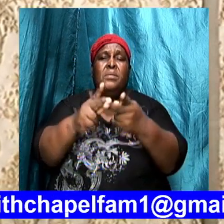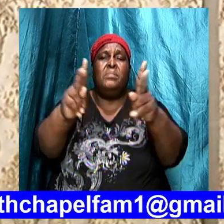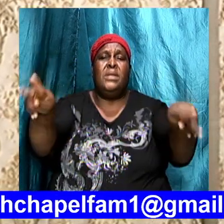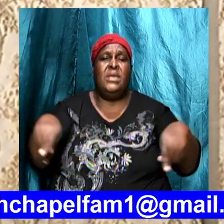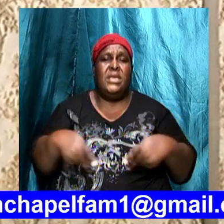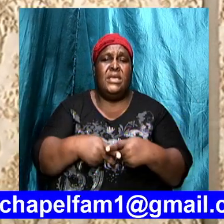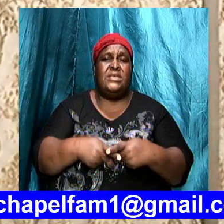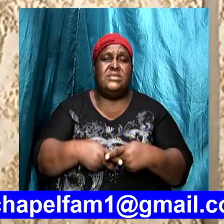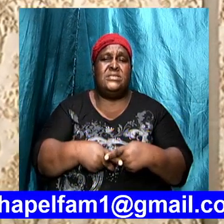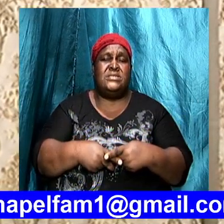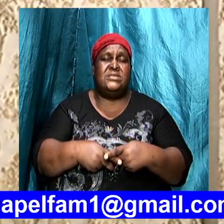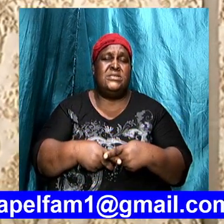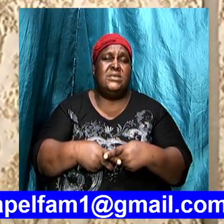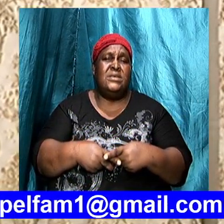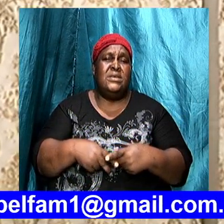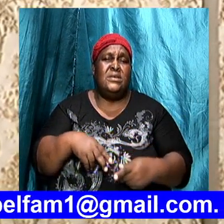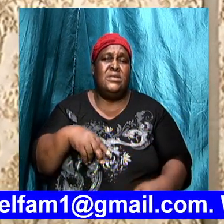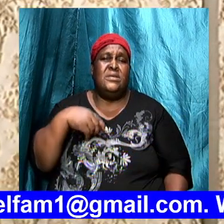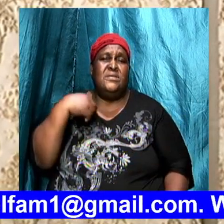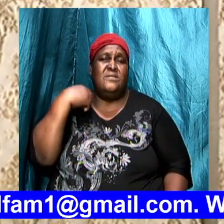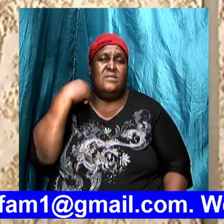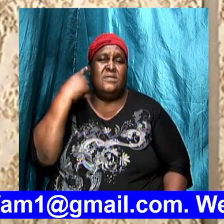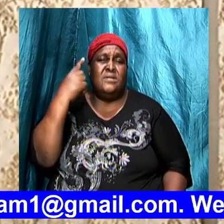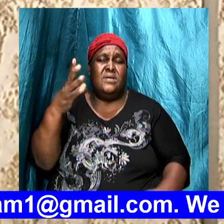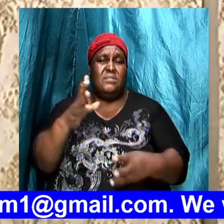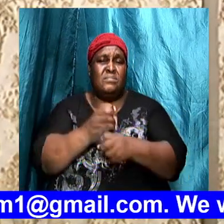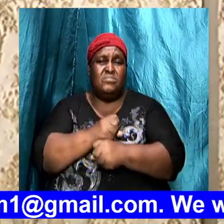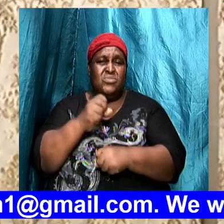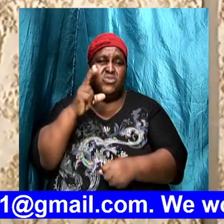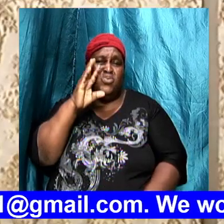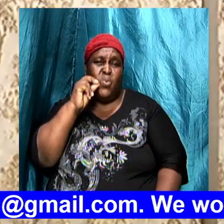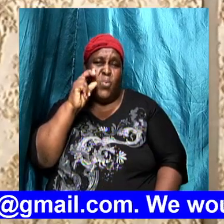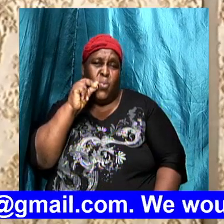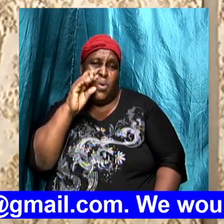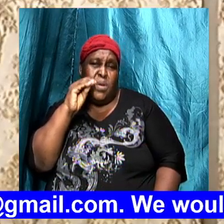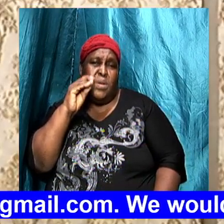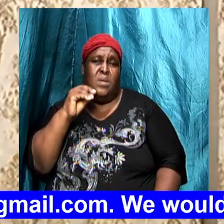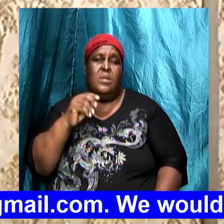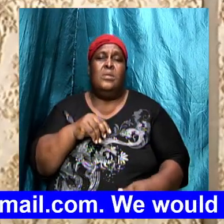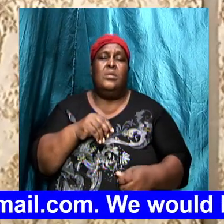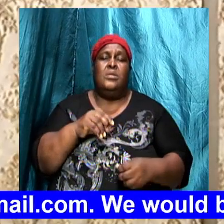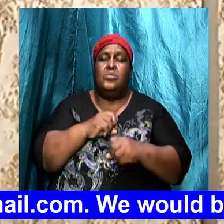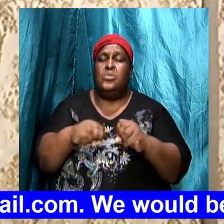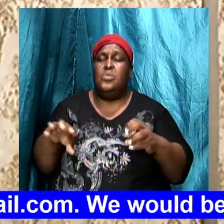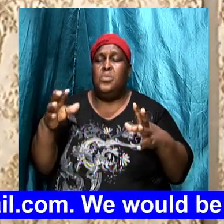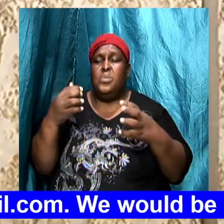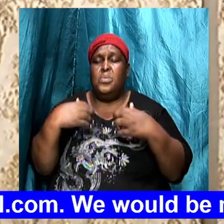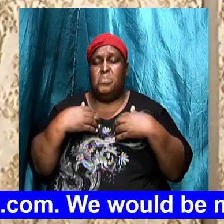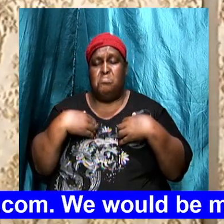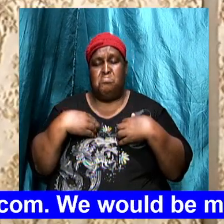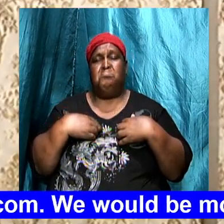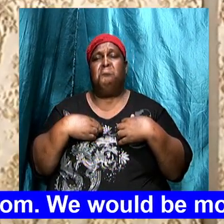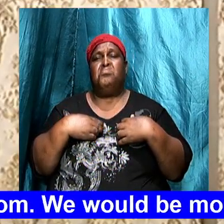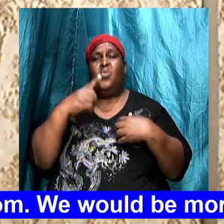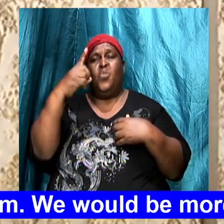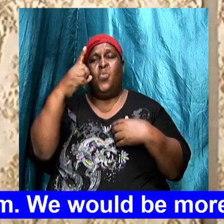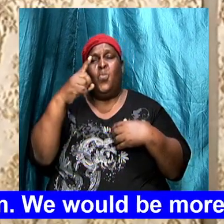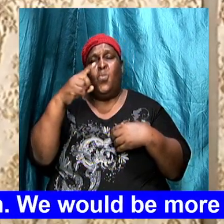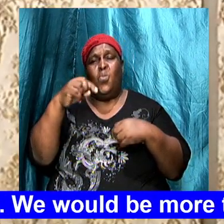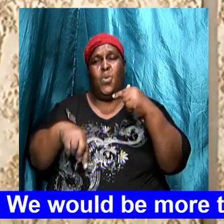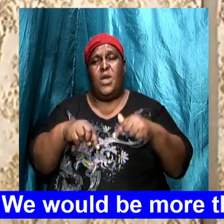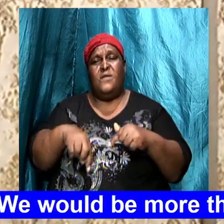if you feel you don't want to go any further don't have one foot in and one foot out and become lukewarm he will spew you